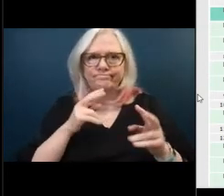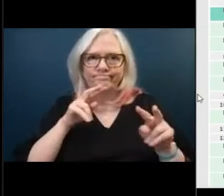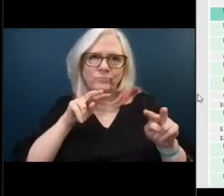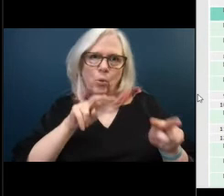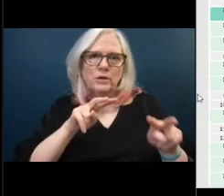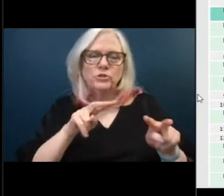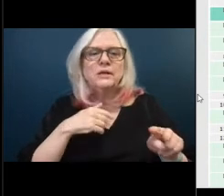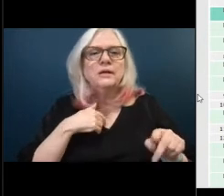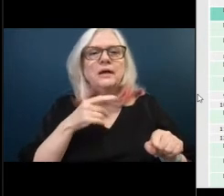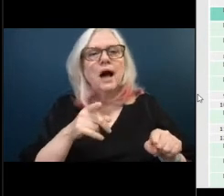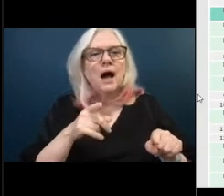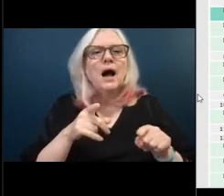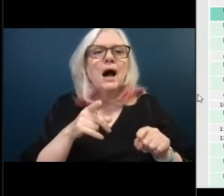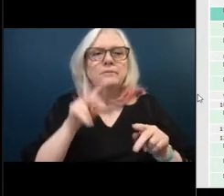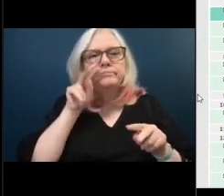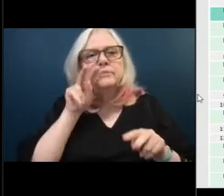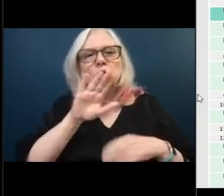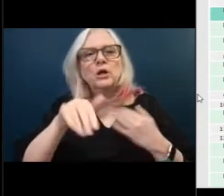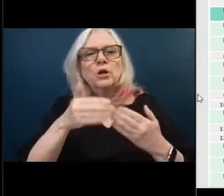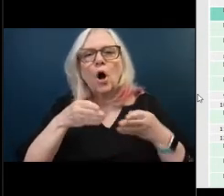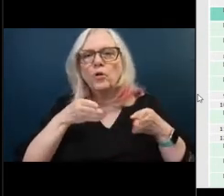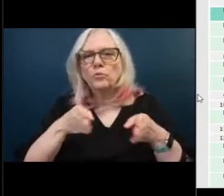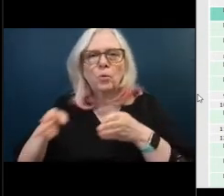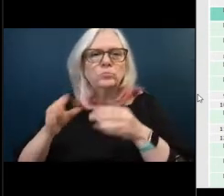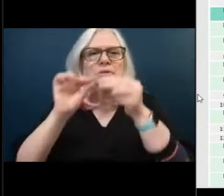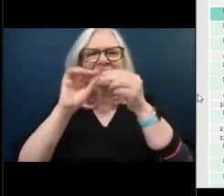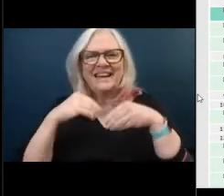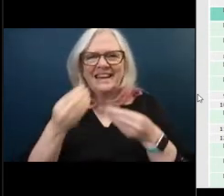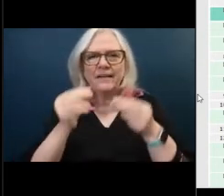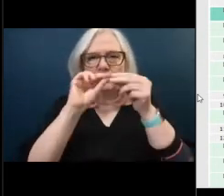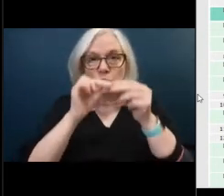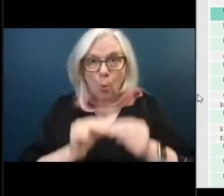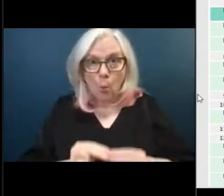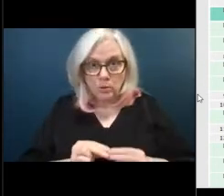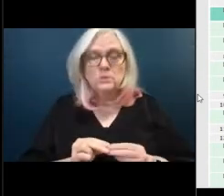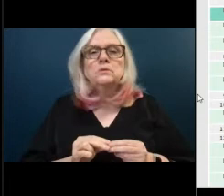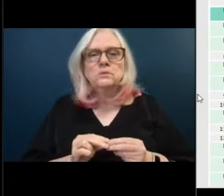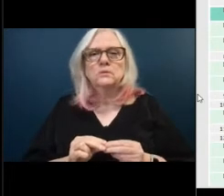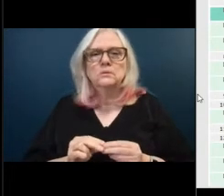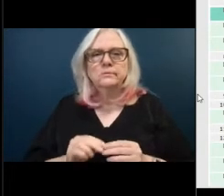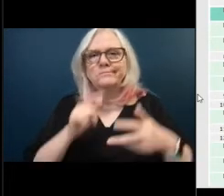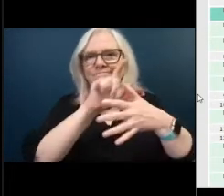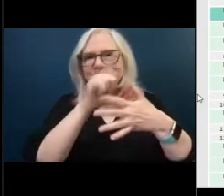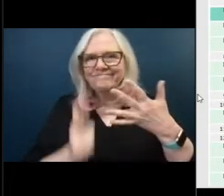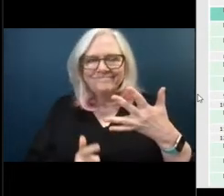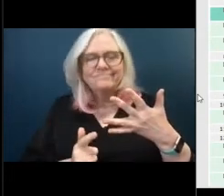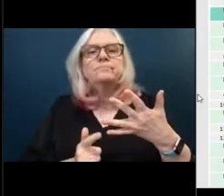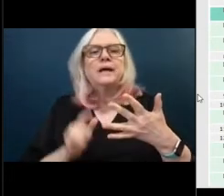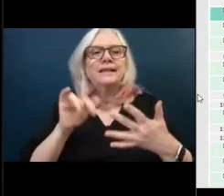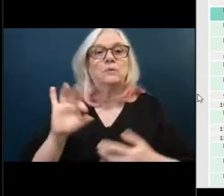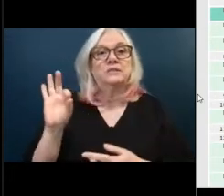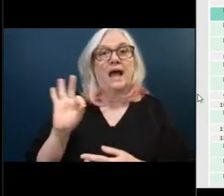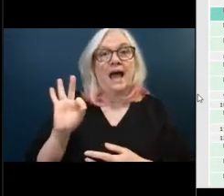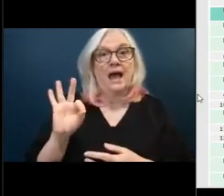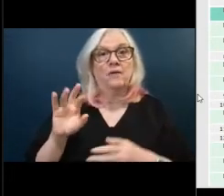roads in the city and this was a condition f road and as i started digging into the problems on this road there's no drainage and so what